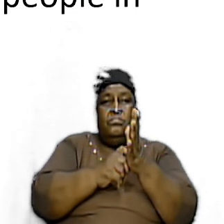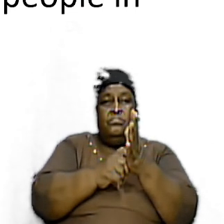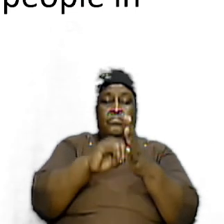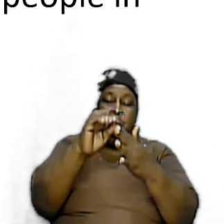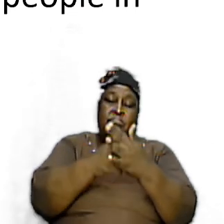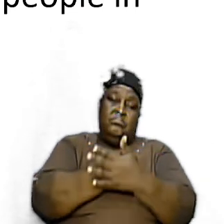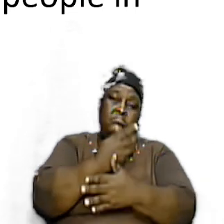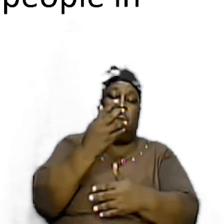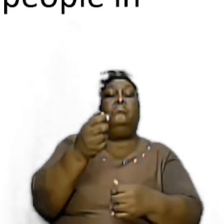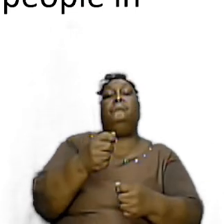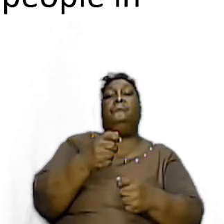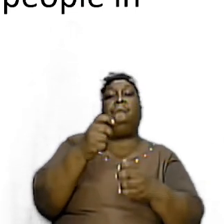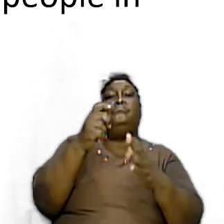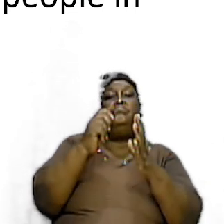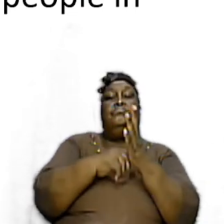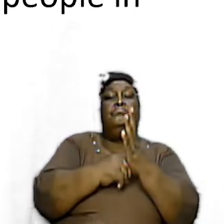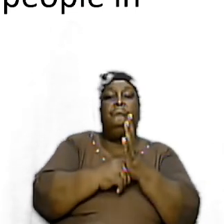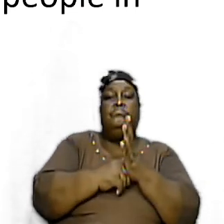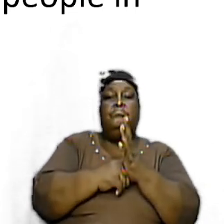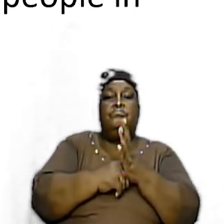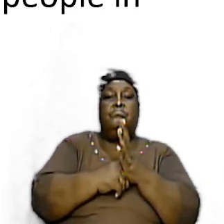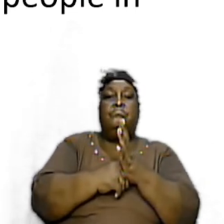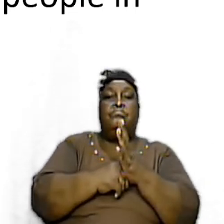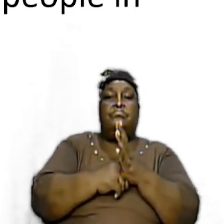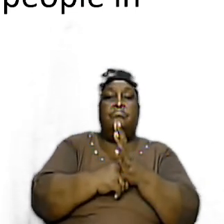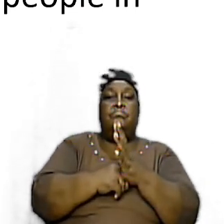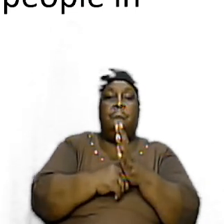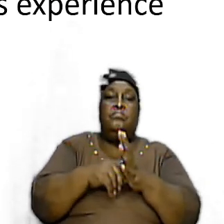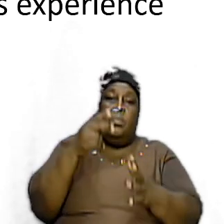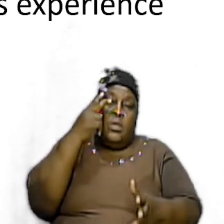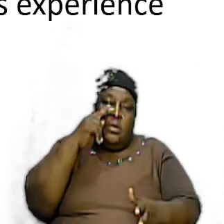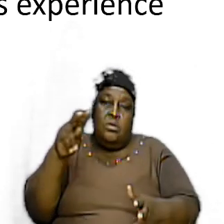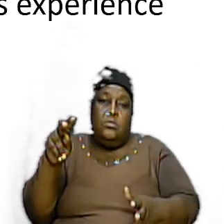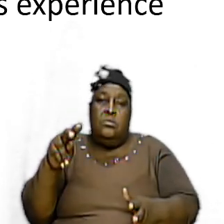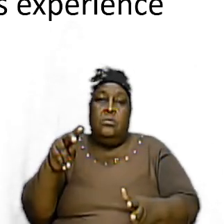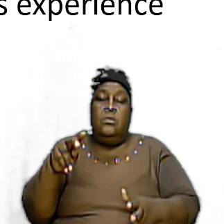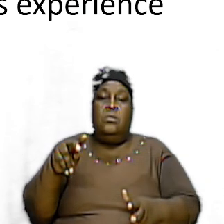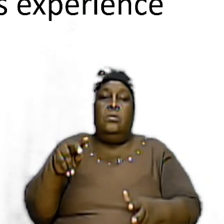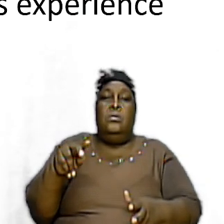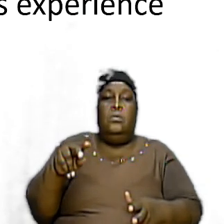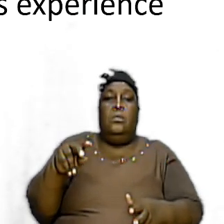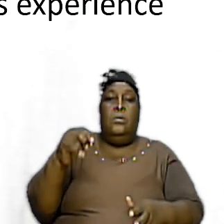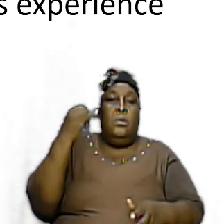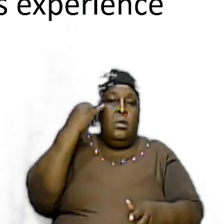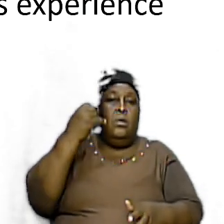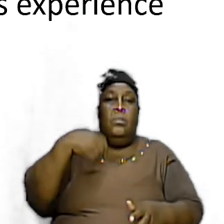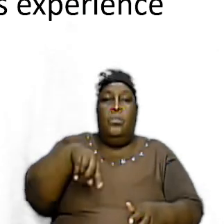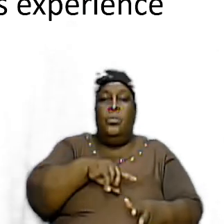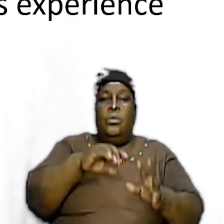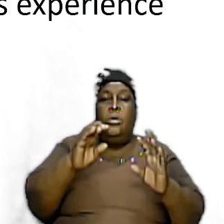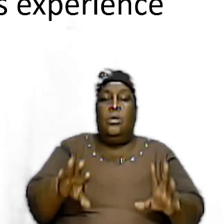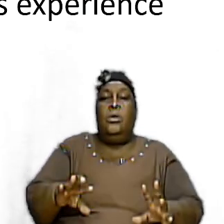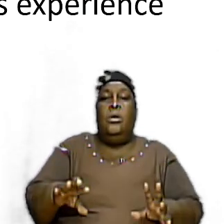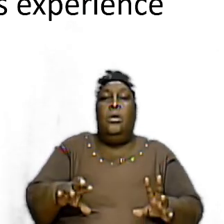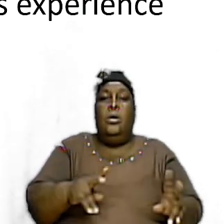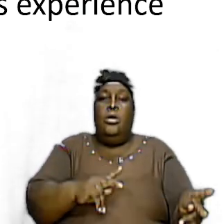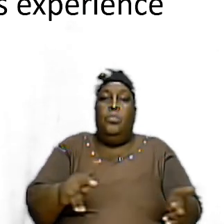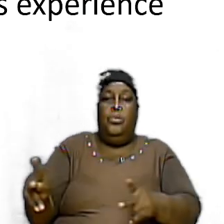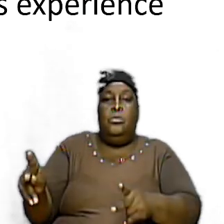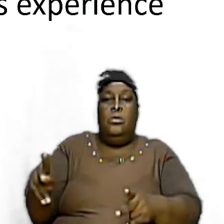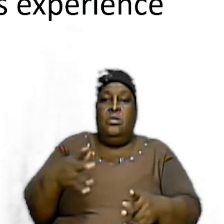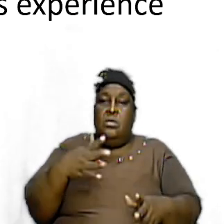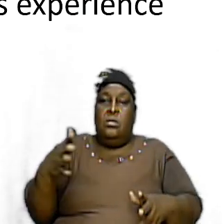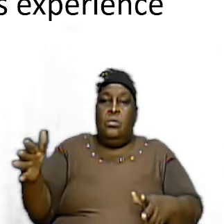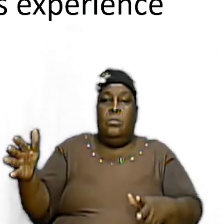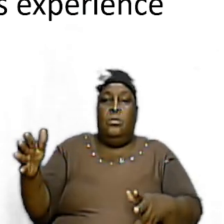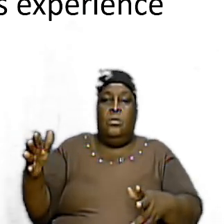Testament scenarios and see if we can pretty much put the parallels together